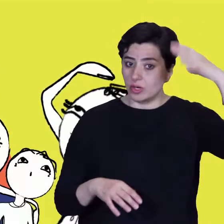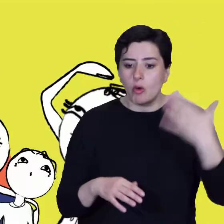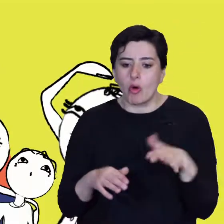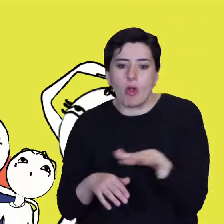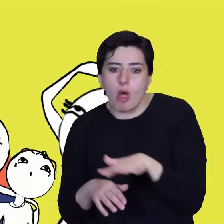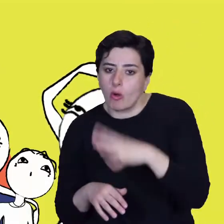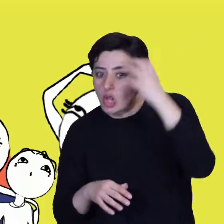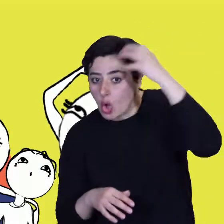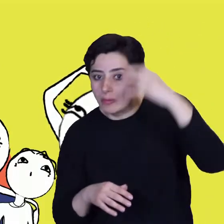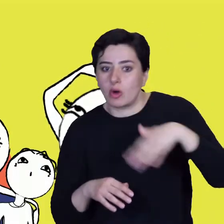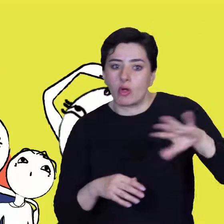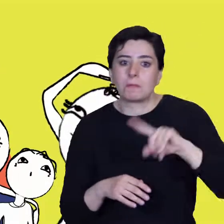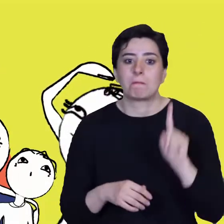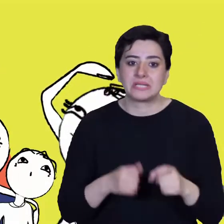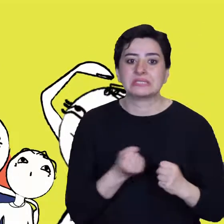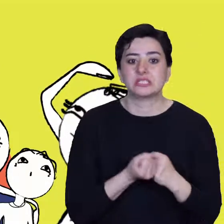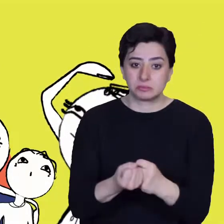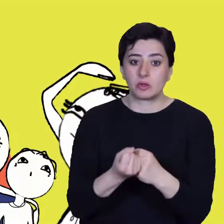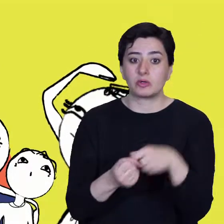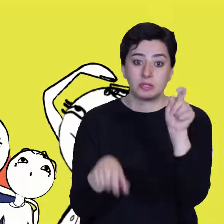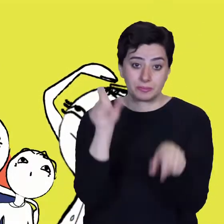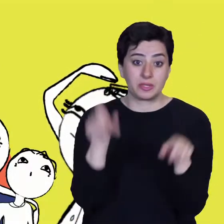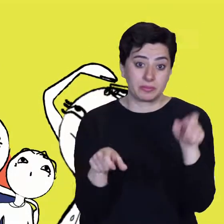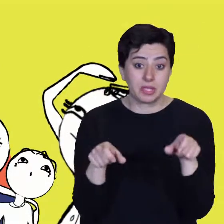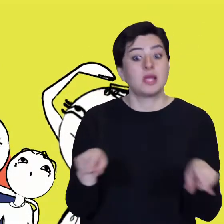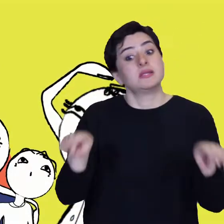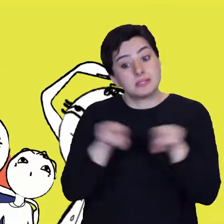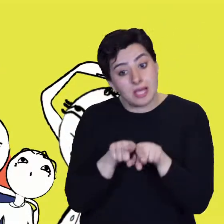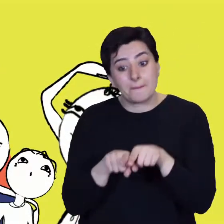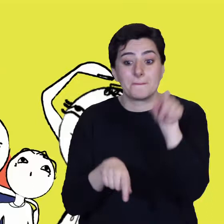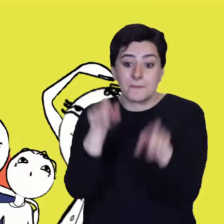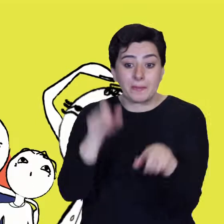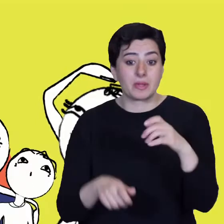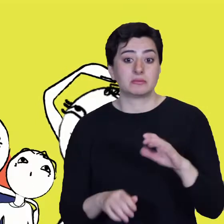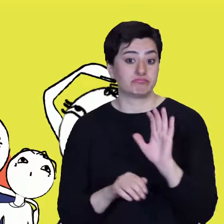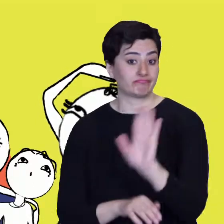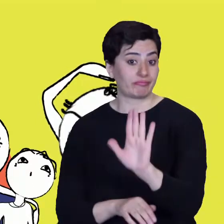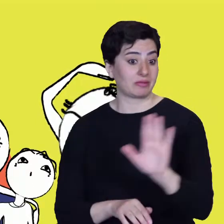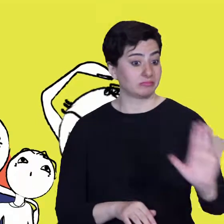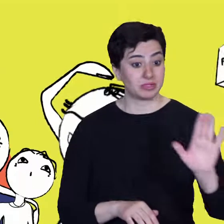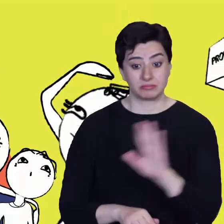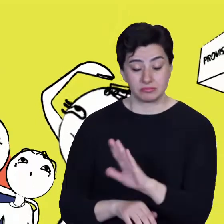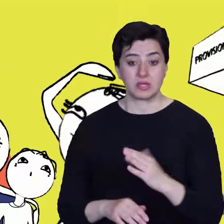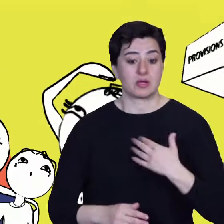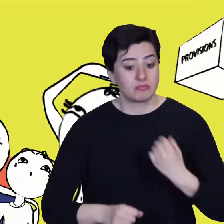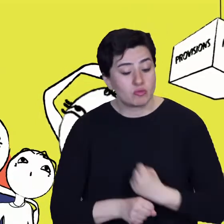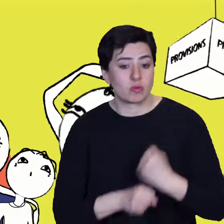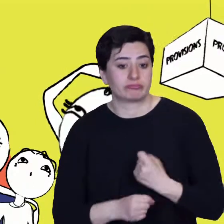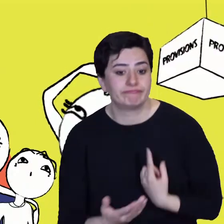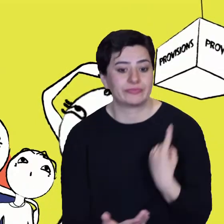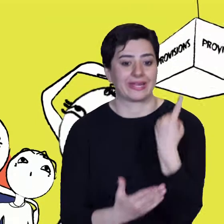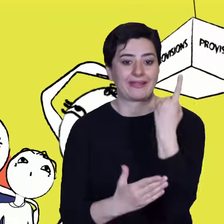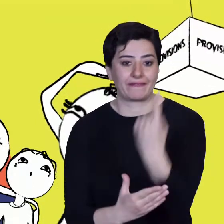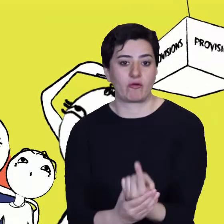must support people when disaster strikes. Often, people also need help from neighbours and friends in other areas or